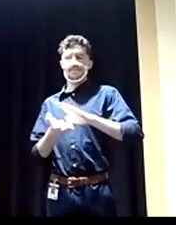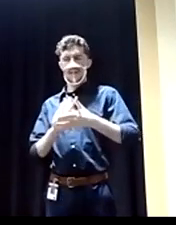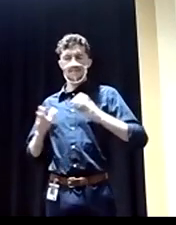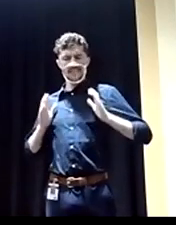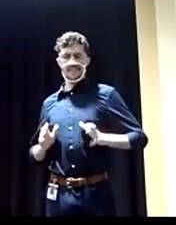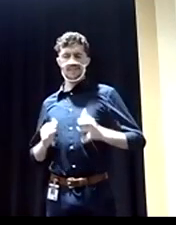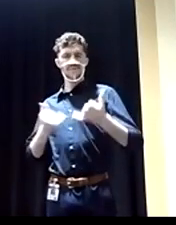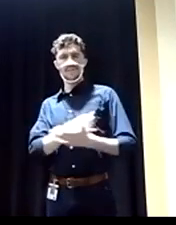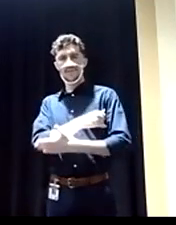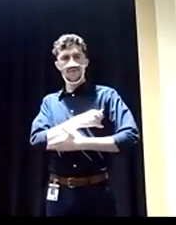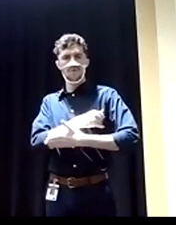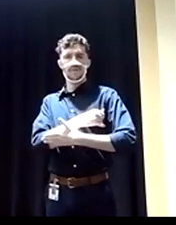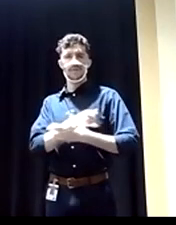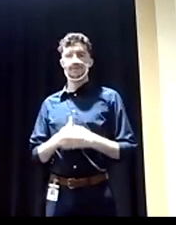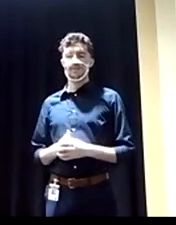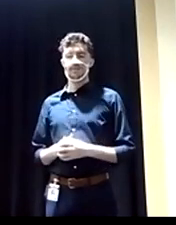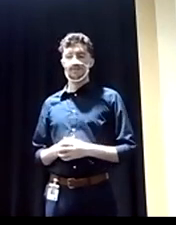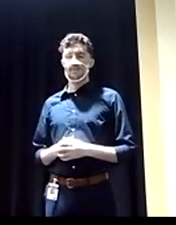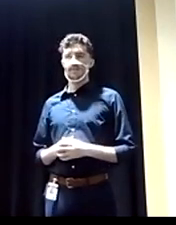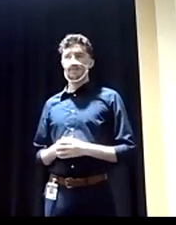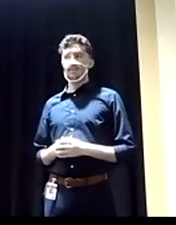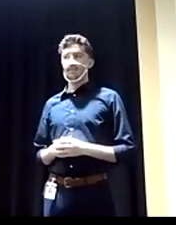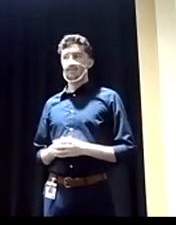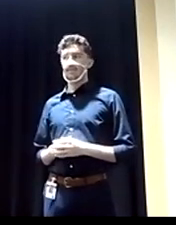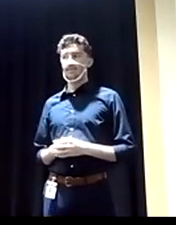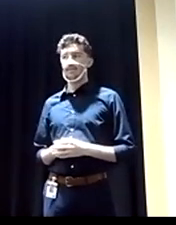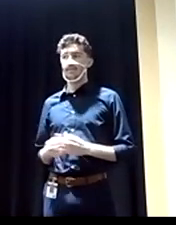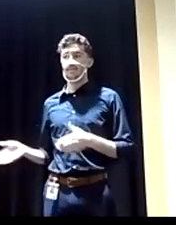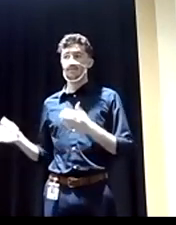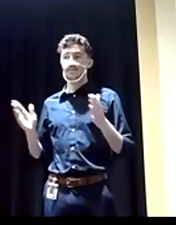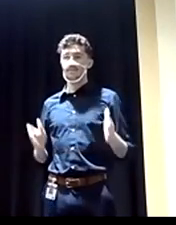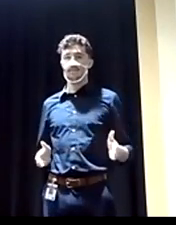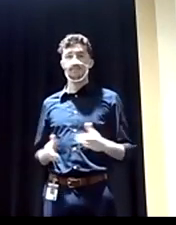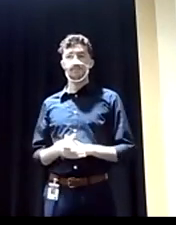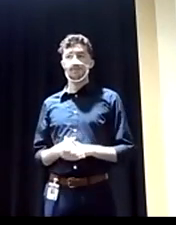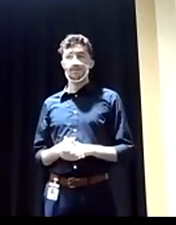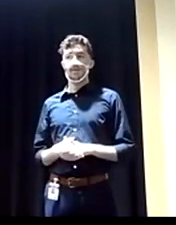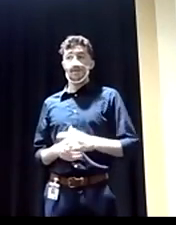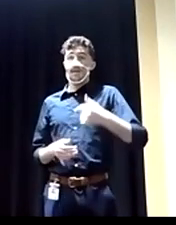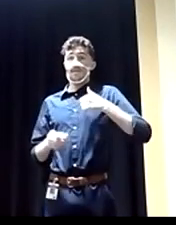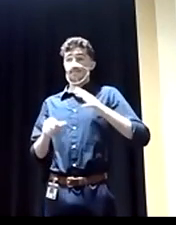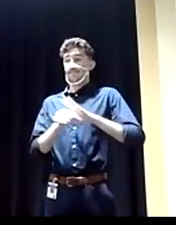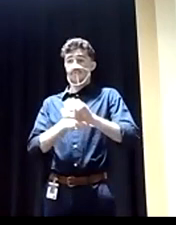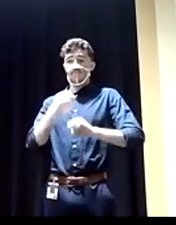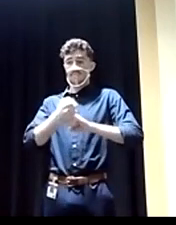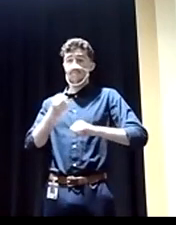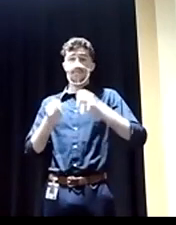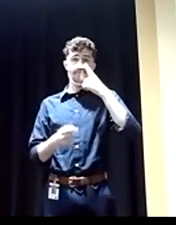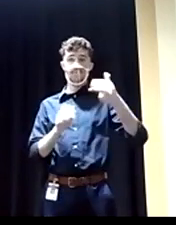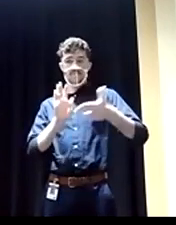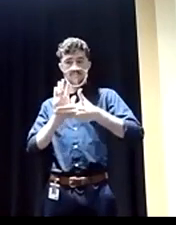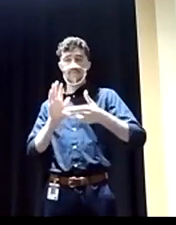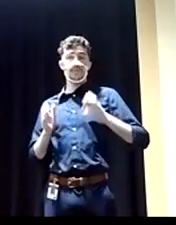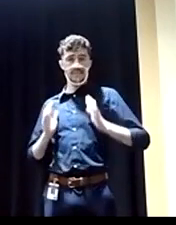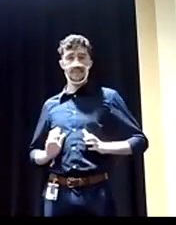of this country. Mr. Tapira? I'm all in favor to make, not only make them citizens, but